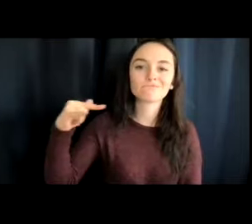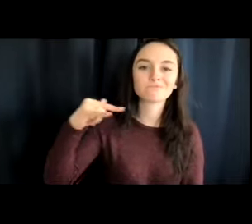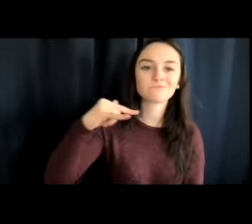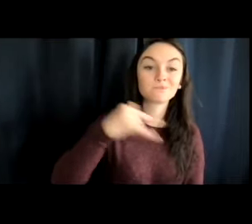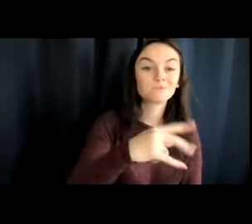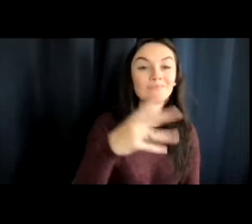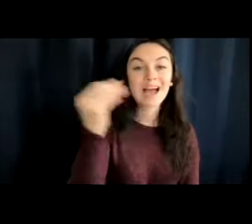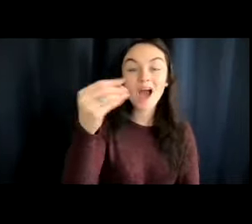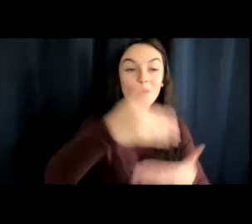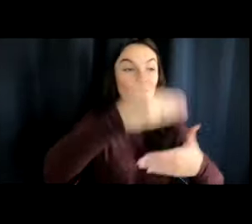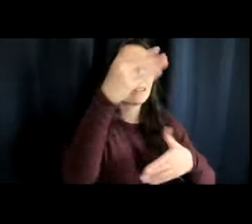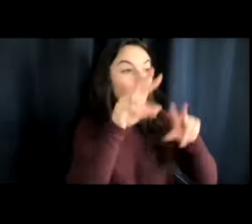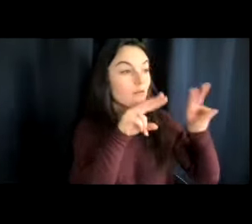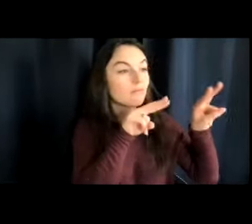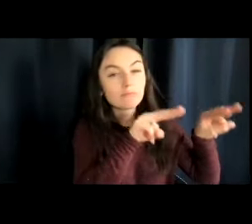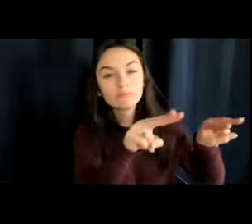and clouds.